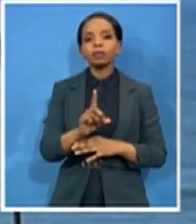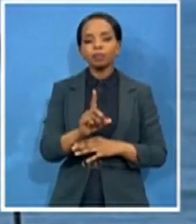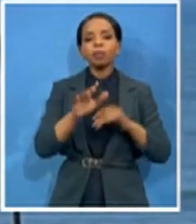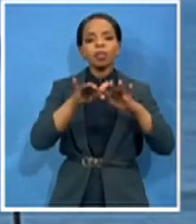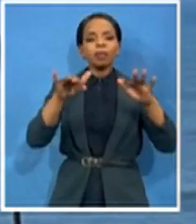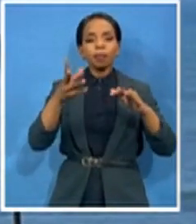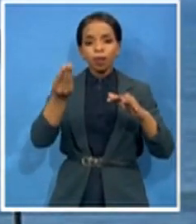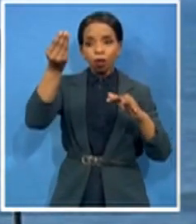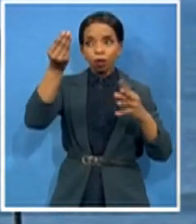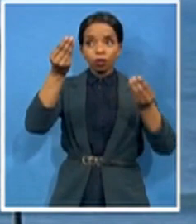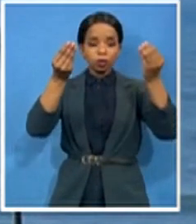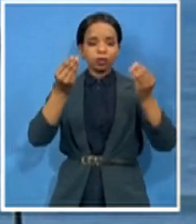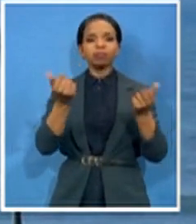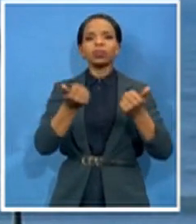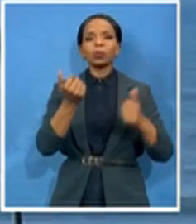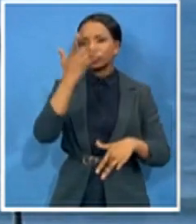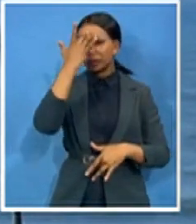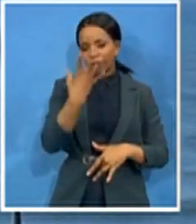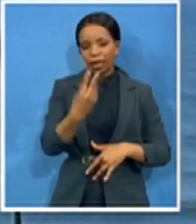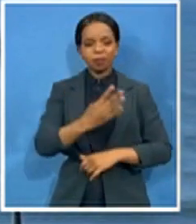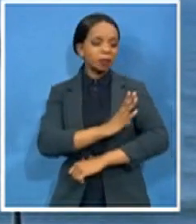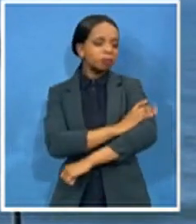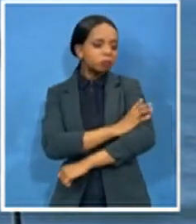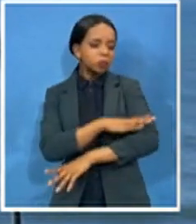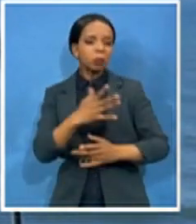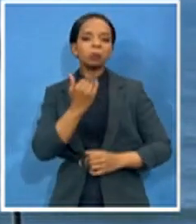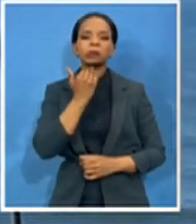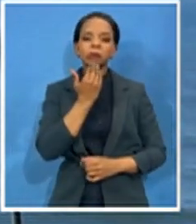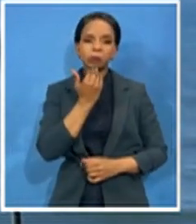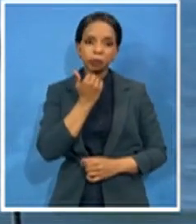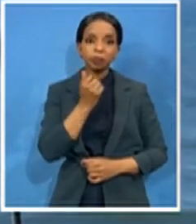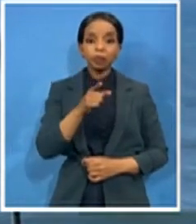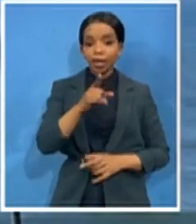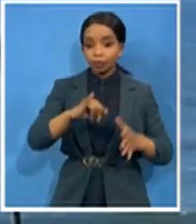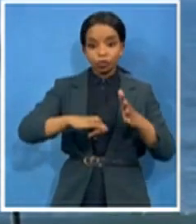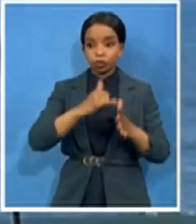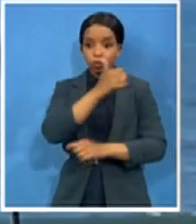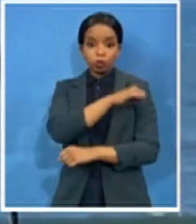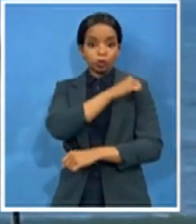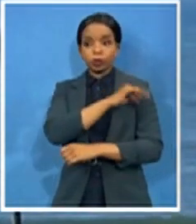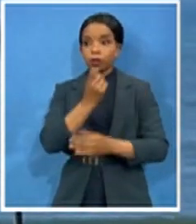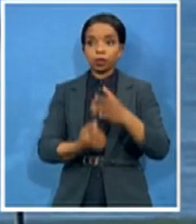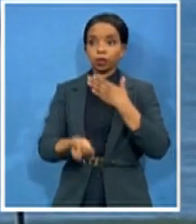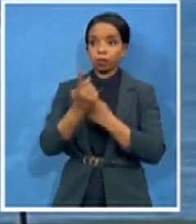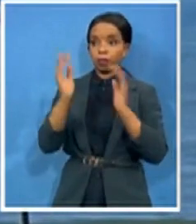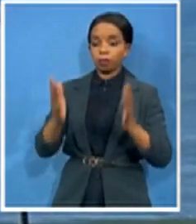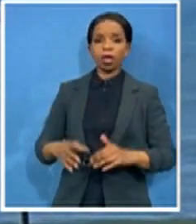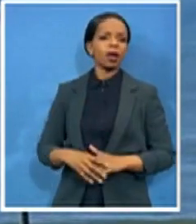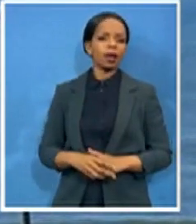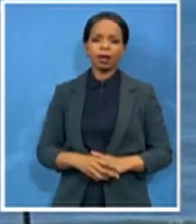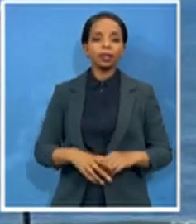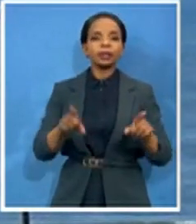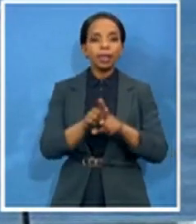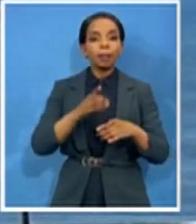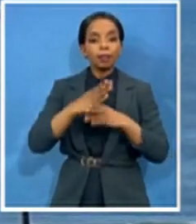they were at greatest risk. And that was not just in the hospitals, it was also in the workplace and everyone else. So the idea